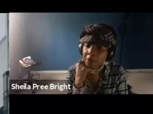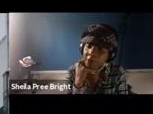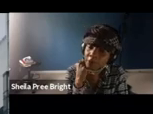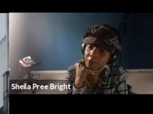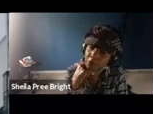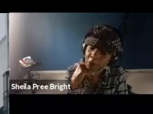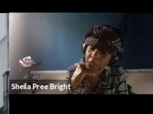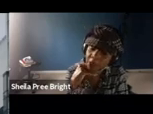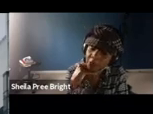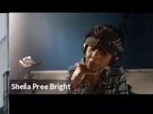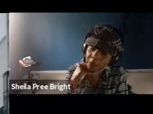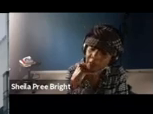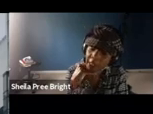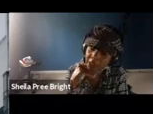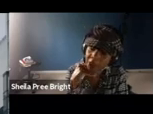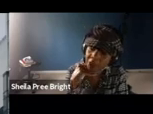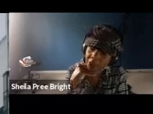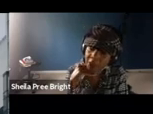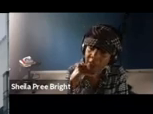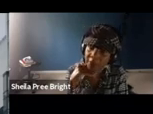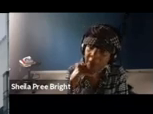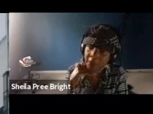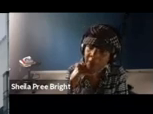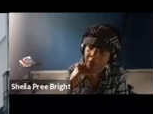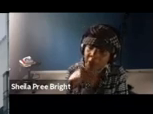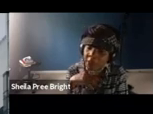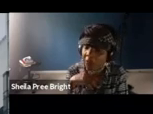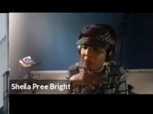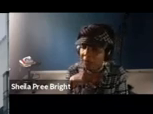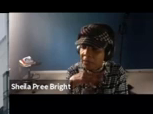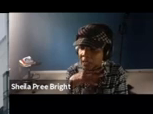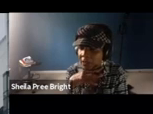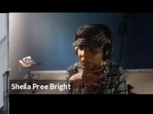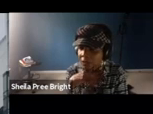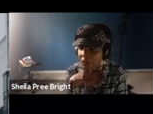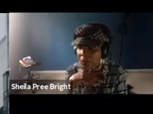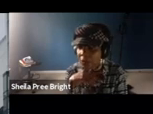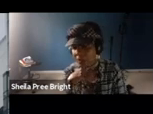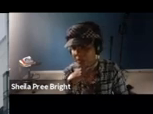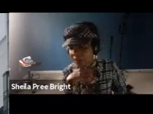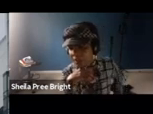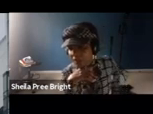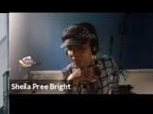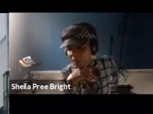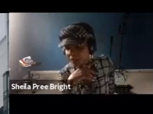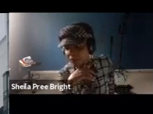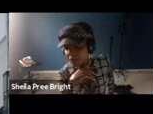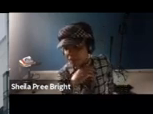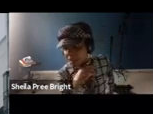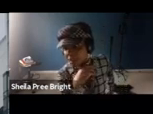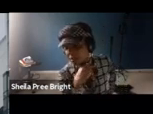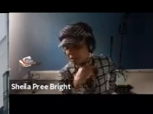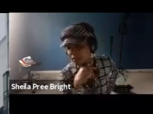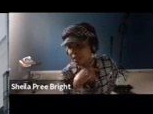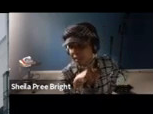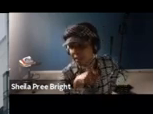authored the appeal of human rights she was the age of 20 i believe went to spelman college and wrote um the appeal of human